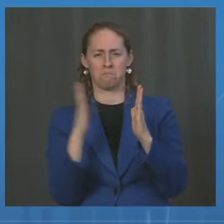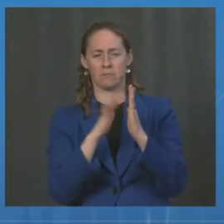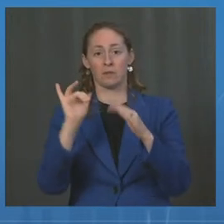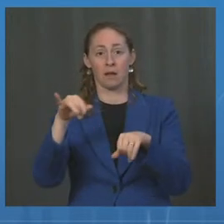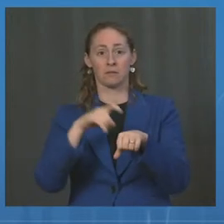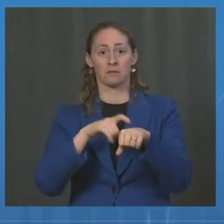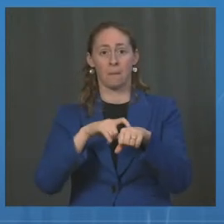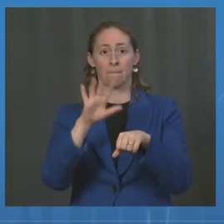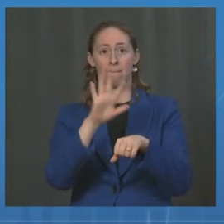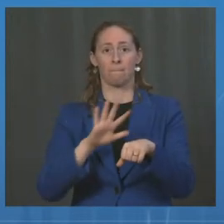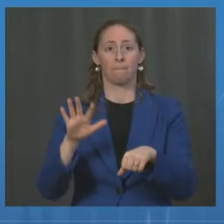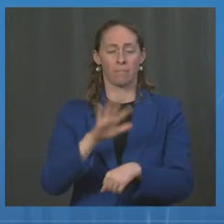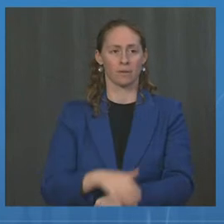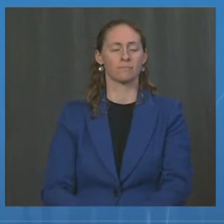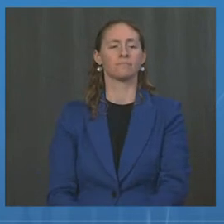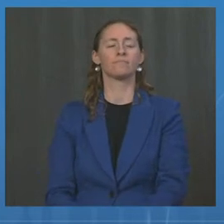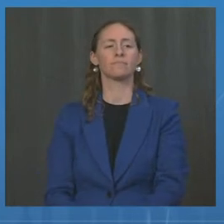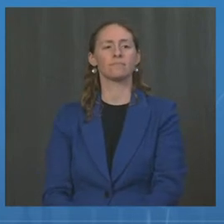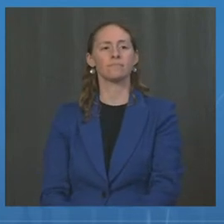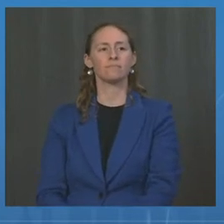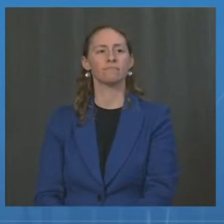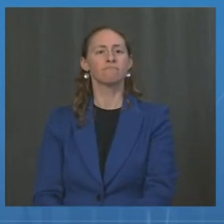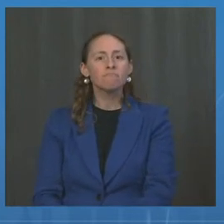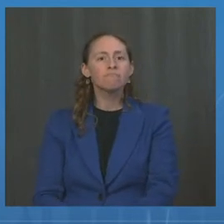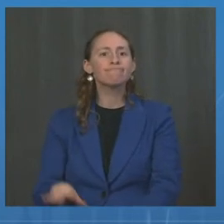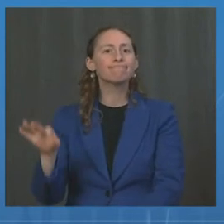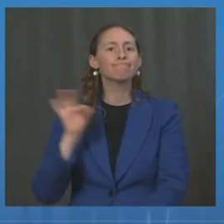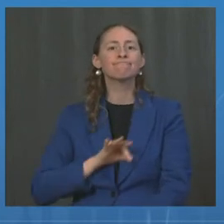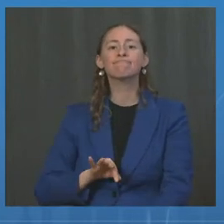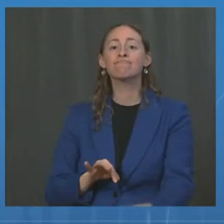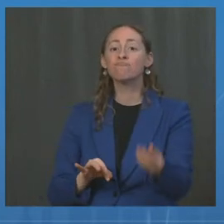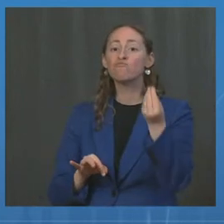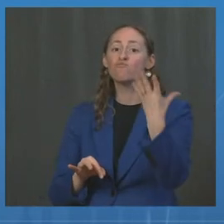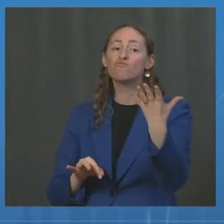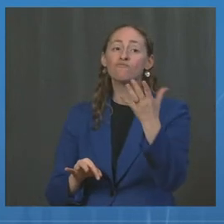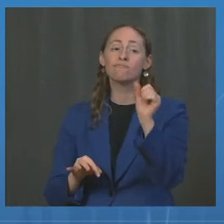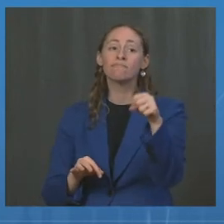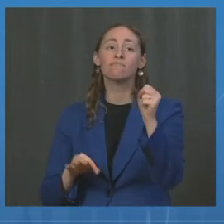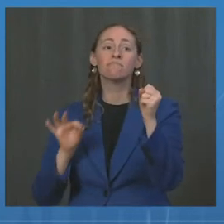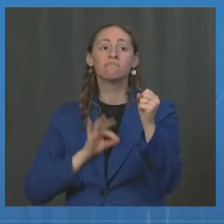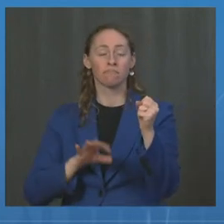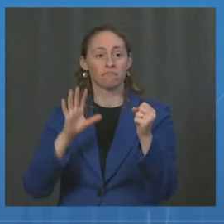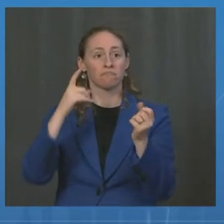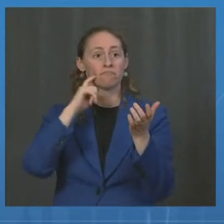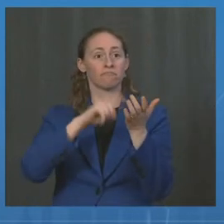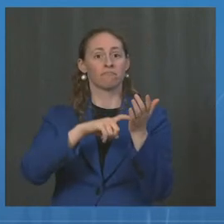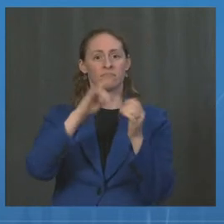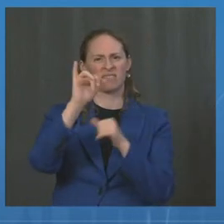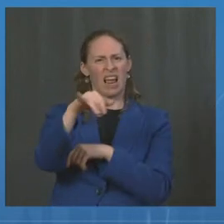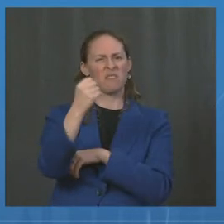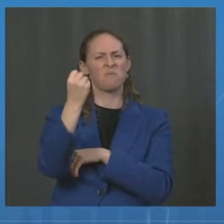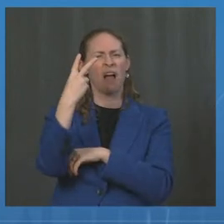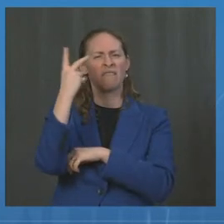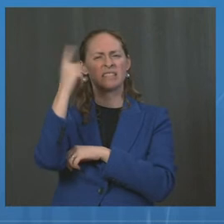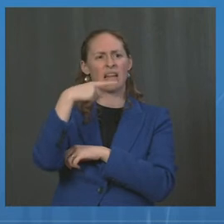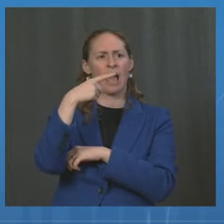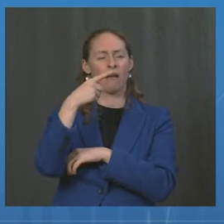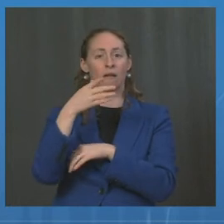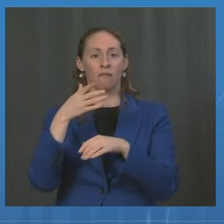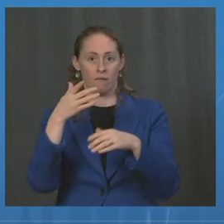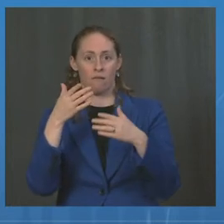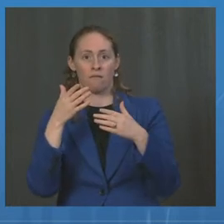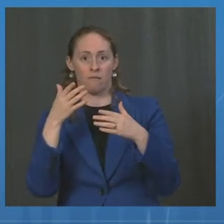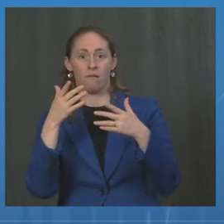impact was seen. 12 days or more after the booster dose, there was a greater than 10-fold